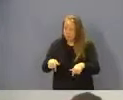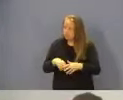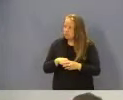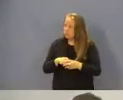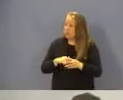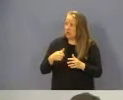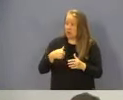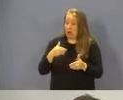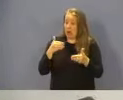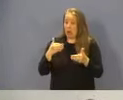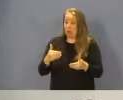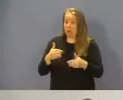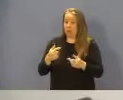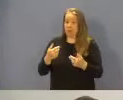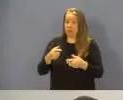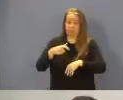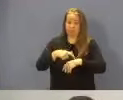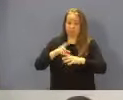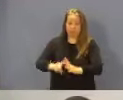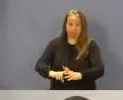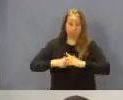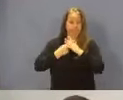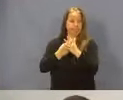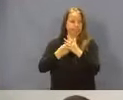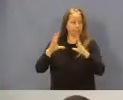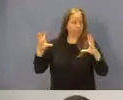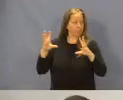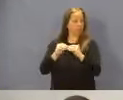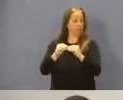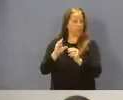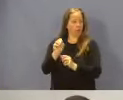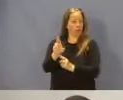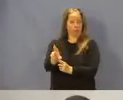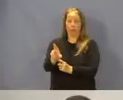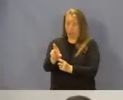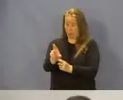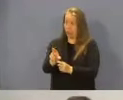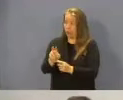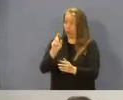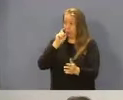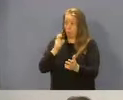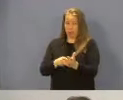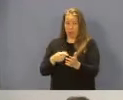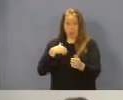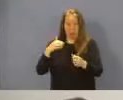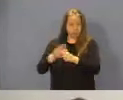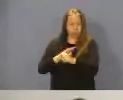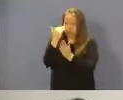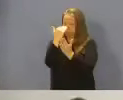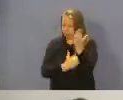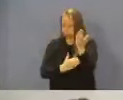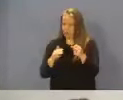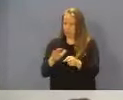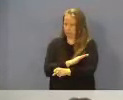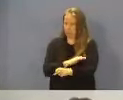And I will at this time call the meeting to order and recognize that we have a full agenda today,